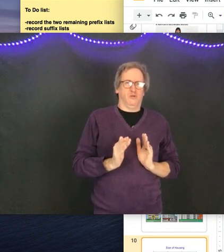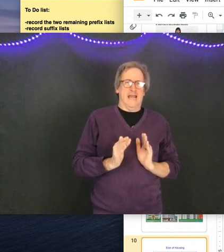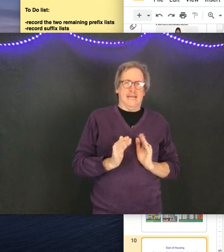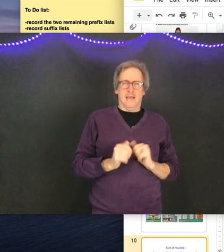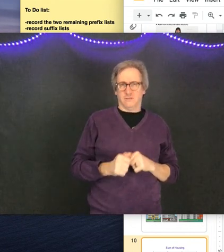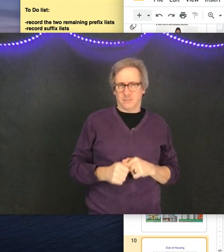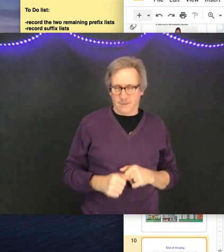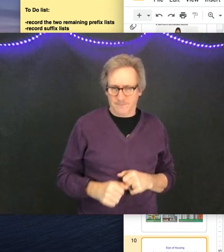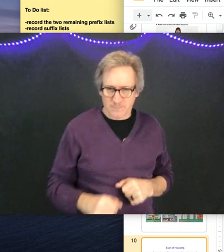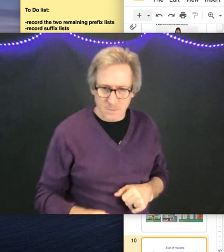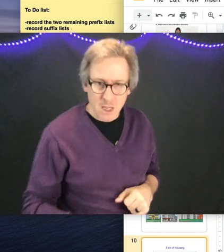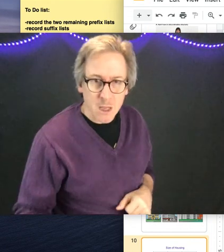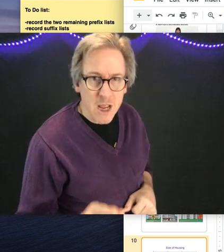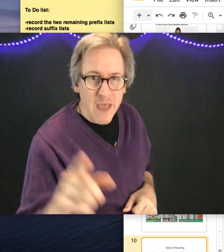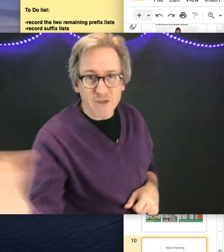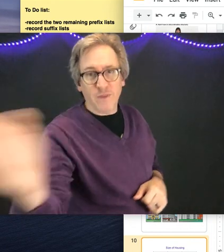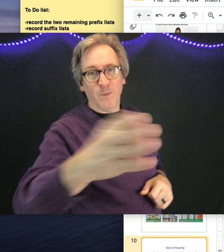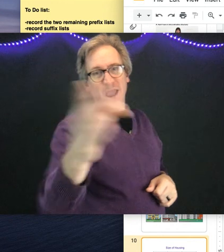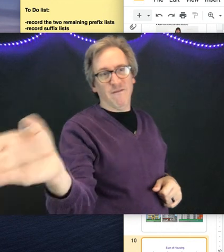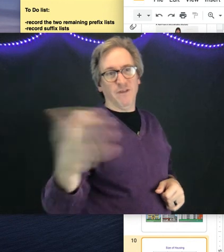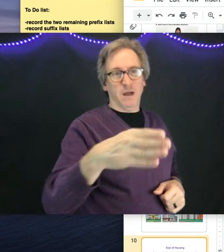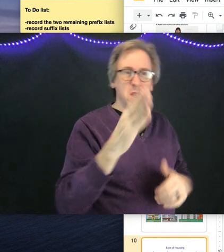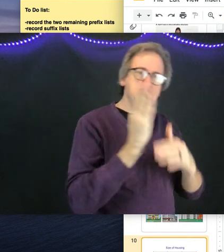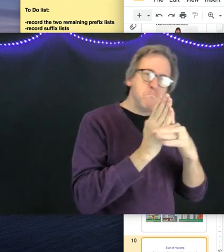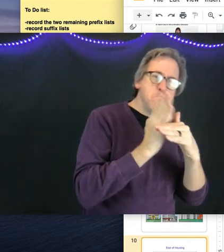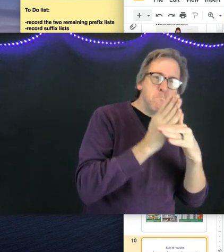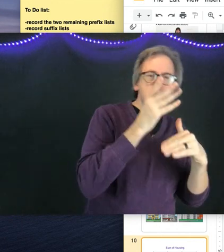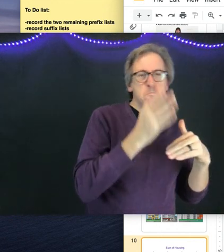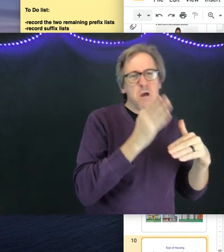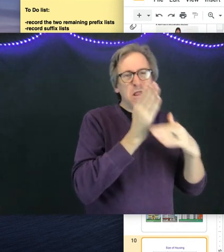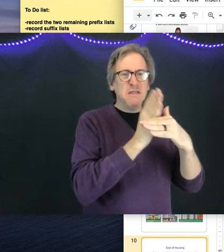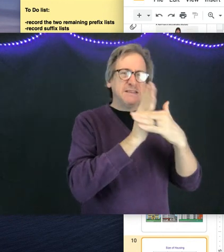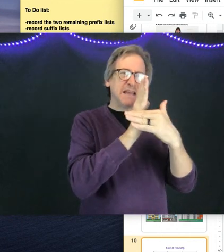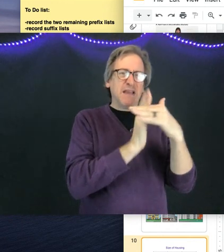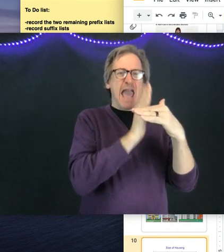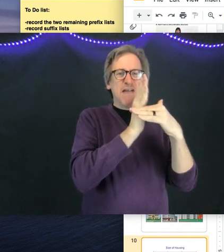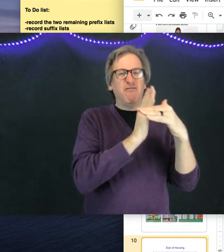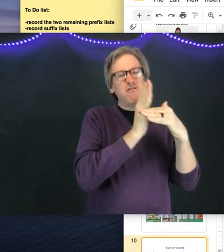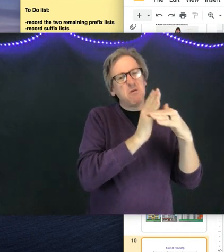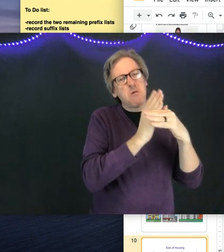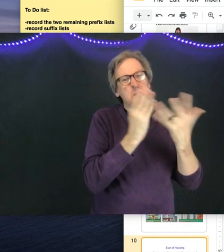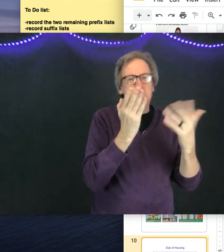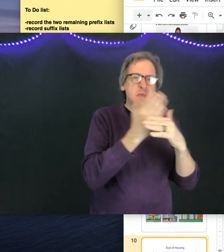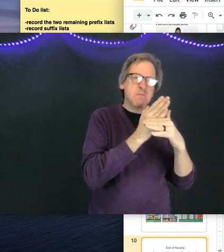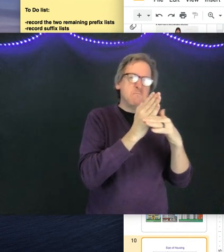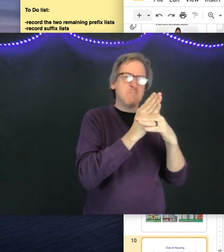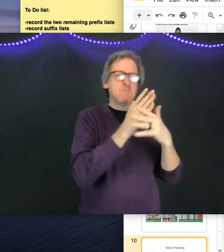one of those tiny houses, right? So then we have the... This is kind of like half...